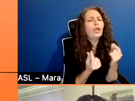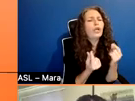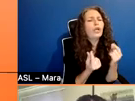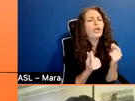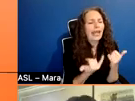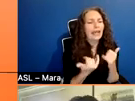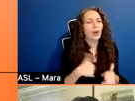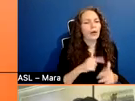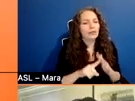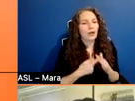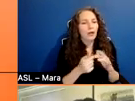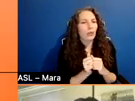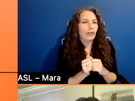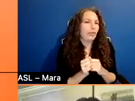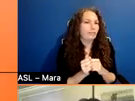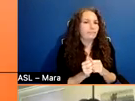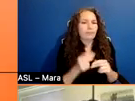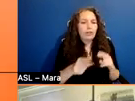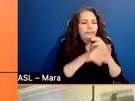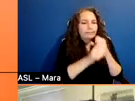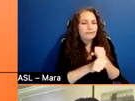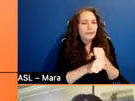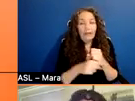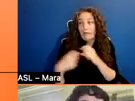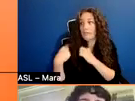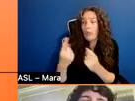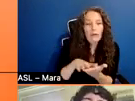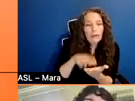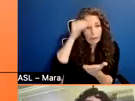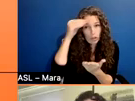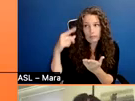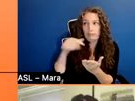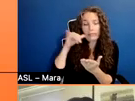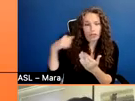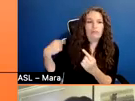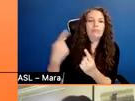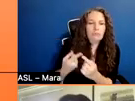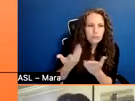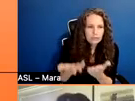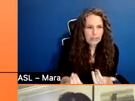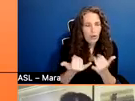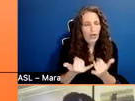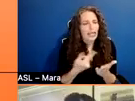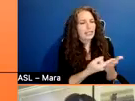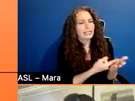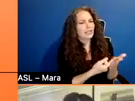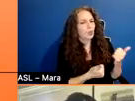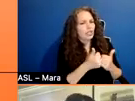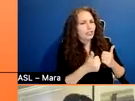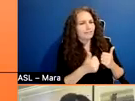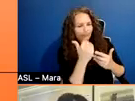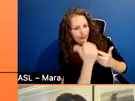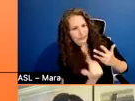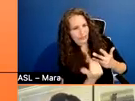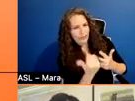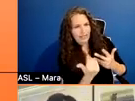we're going to with a brief recap of what we've learned so far, and then talk about how to know what stage you're at in your production and the different